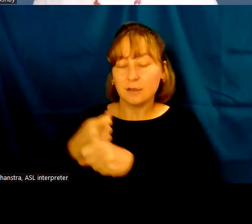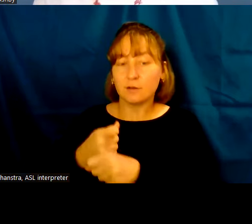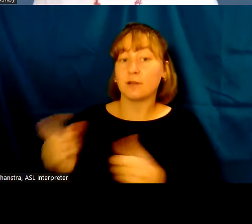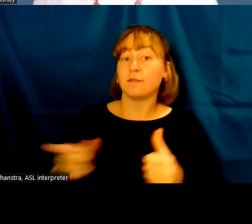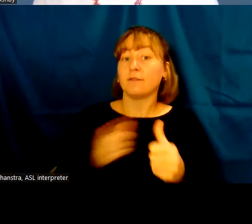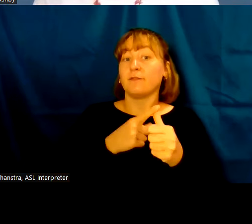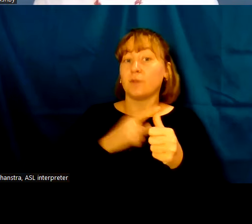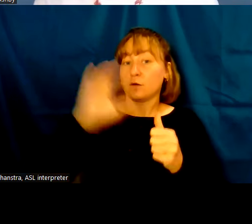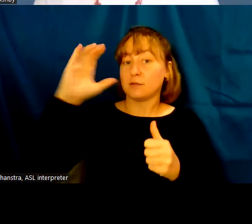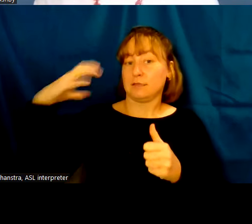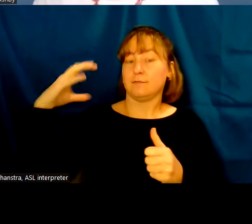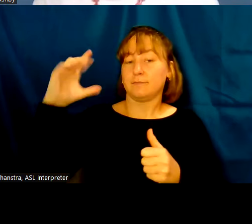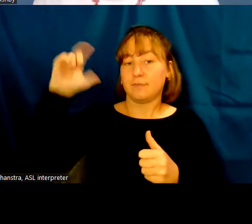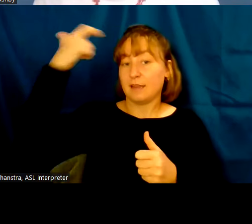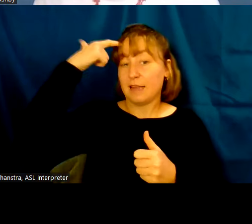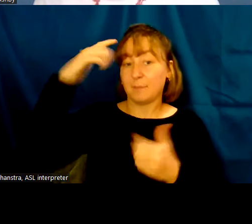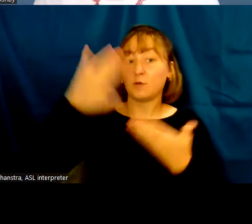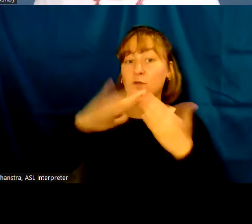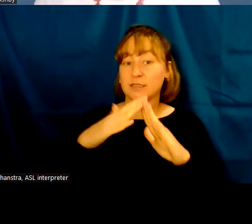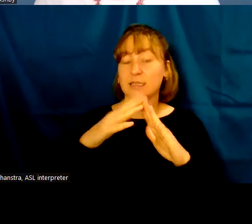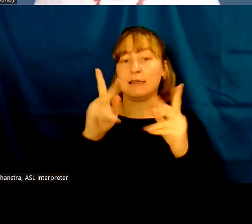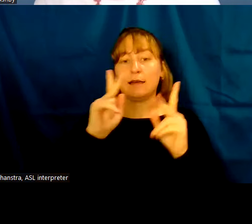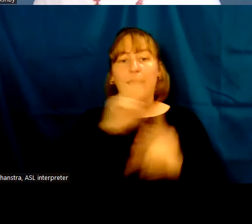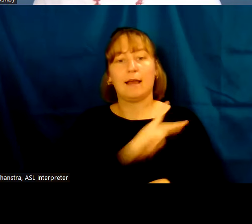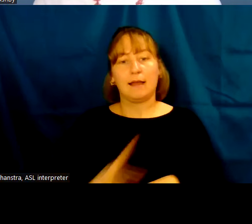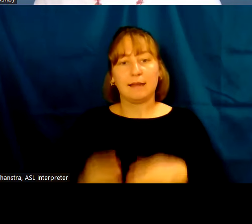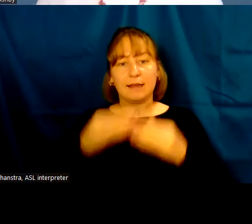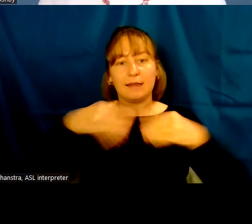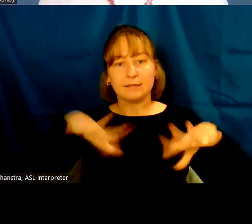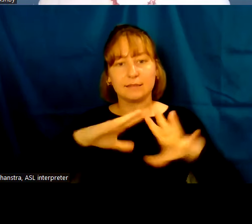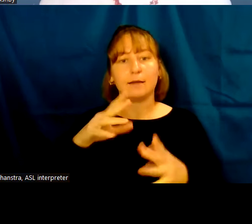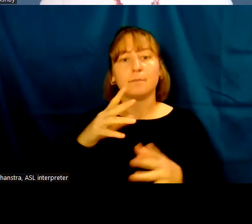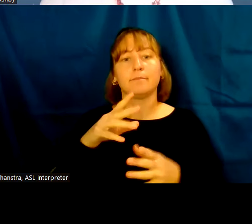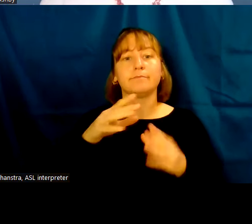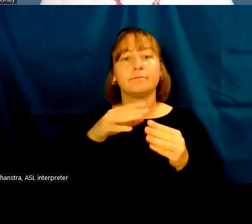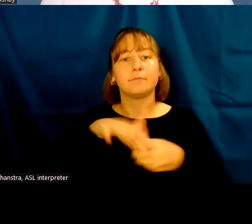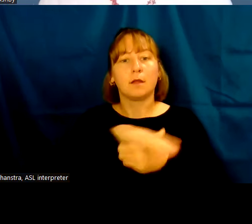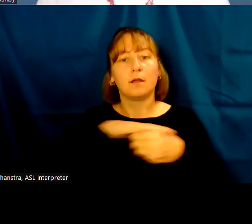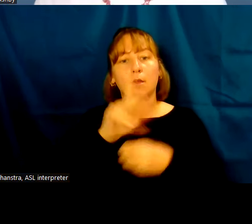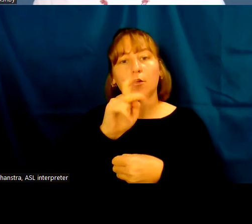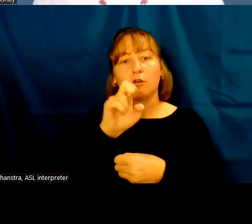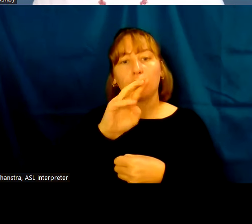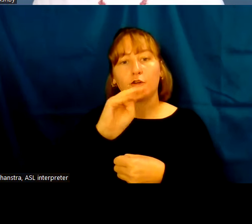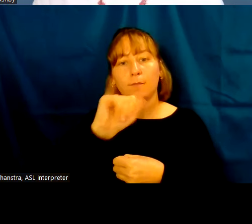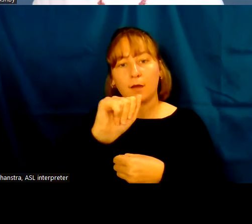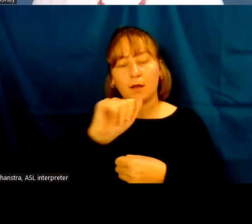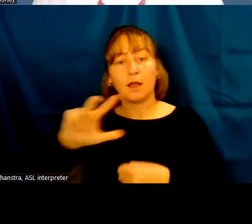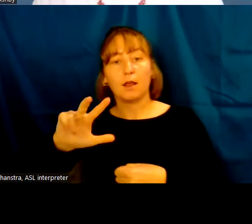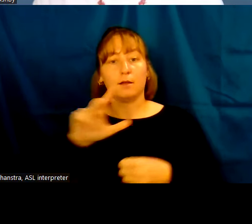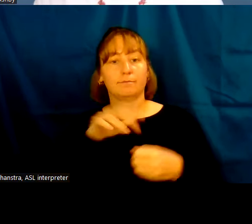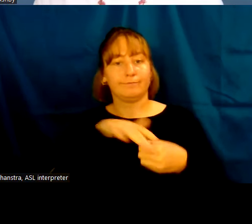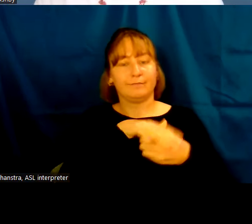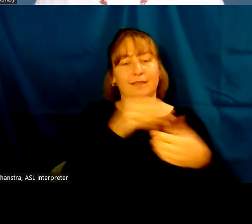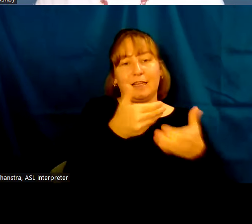capital city and kingdom located at Kerma at the third cataract, which is then followed